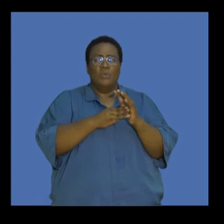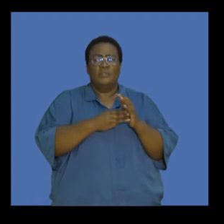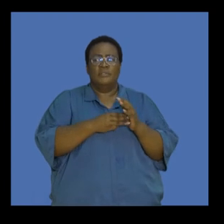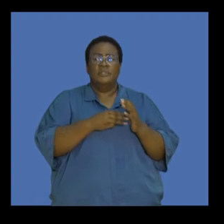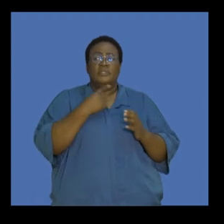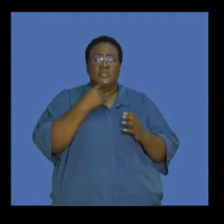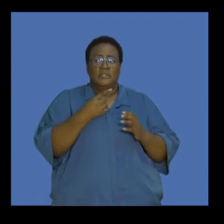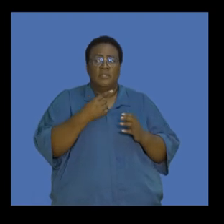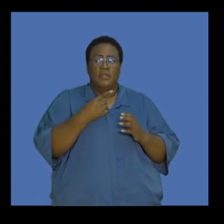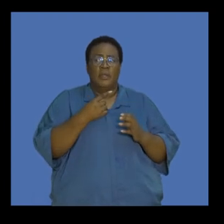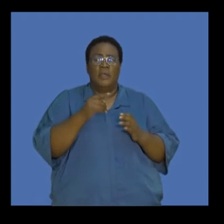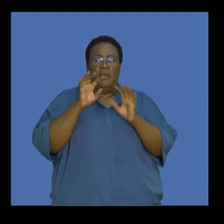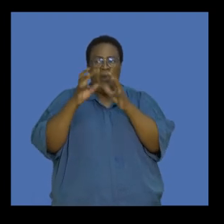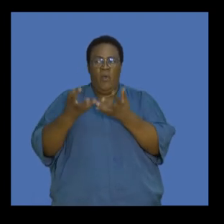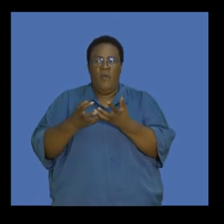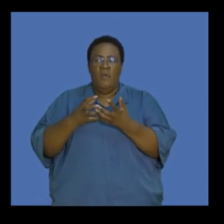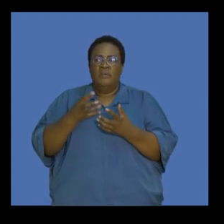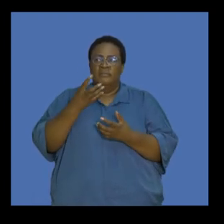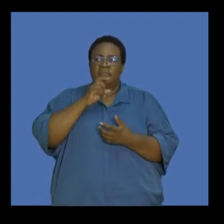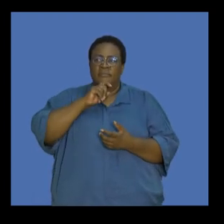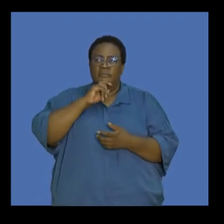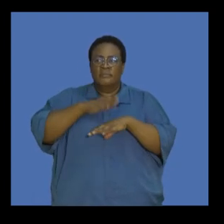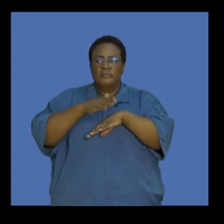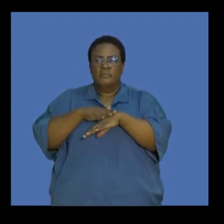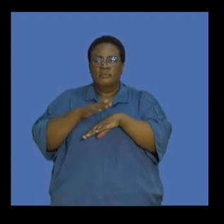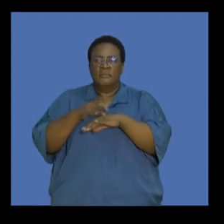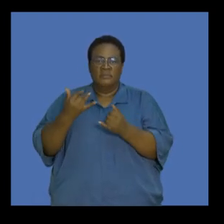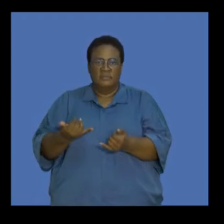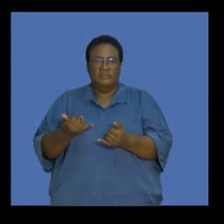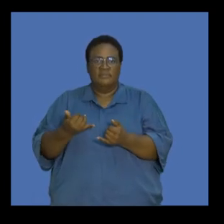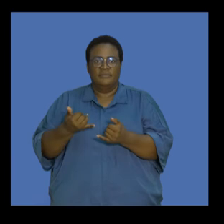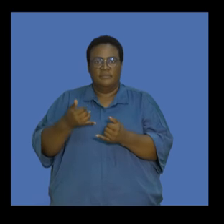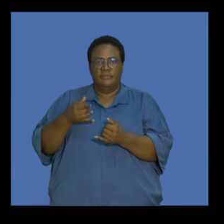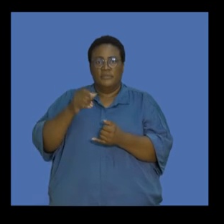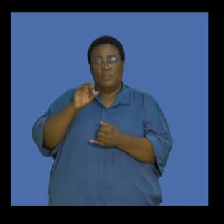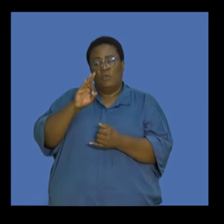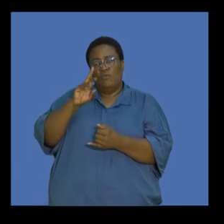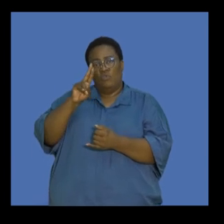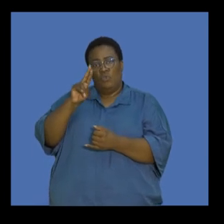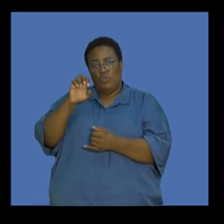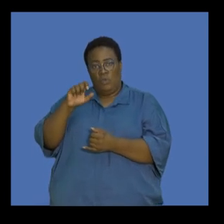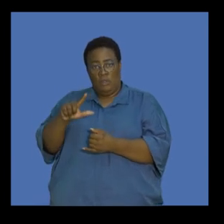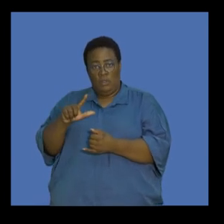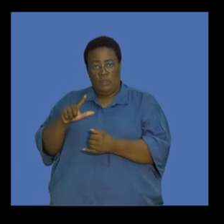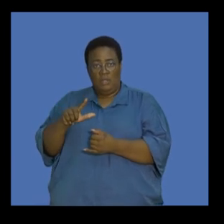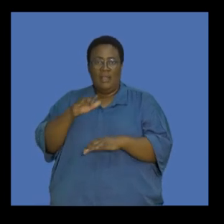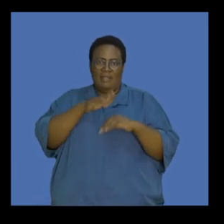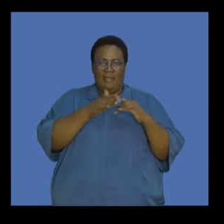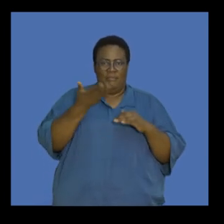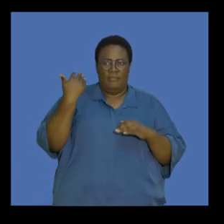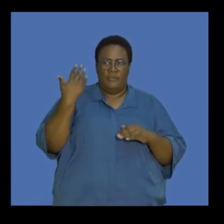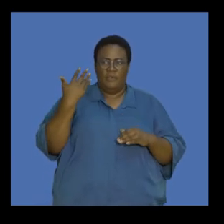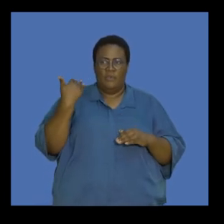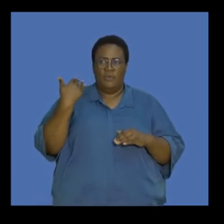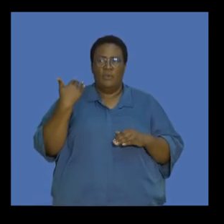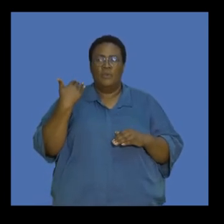the greenhouse concentration will continue to rise and the earth's average surface temperature will continue to rise. Based on different scenarios